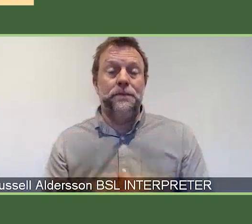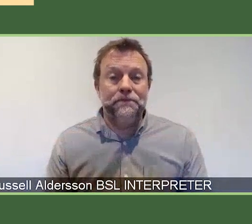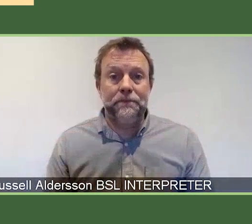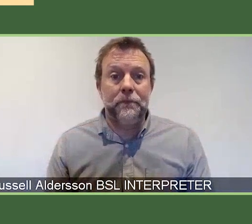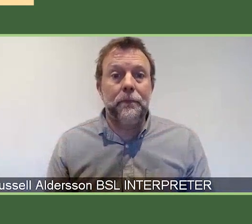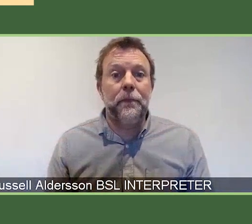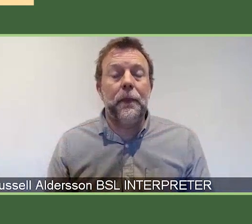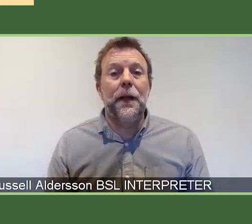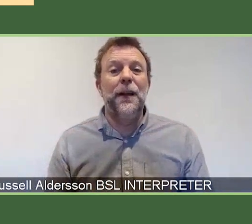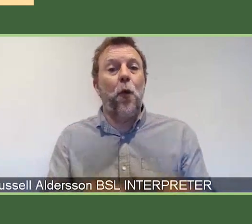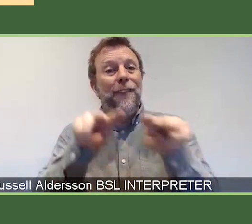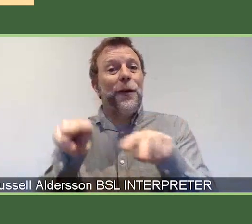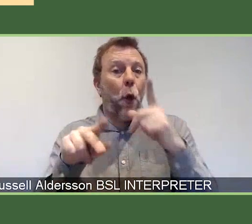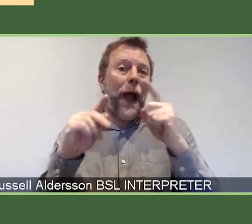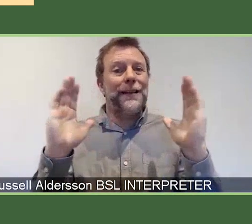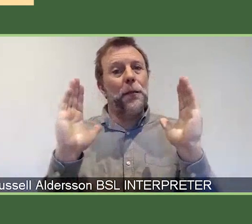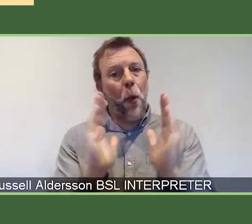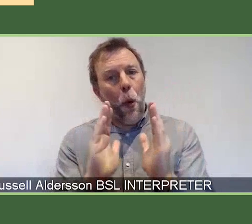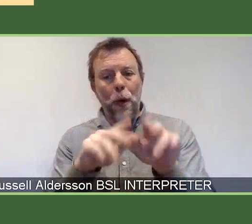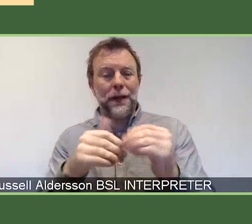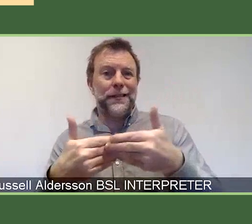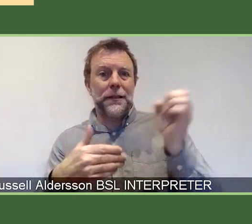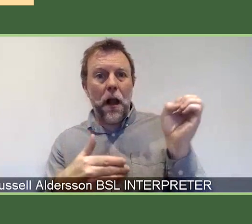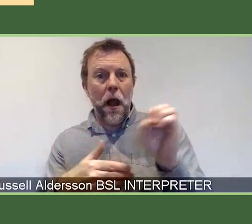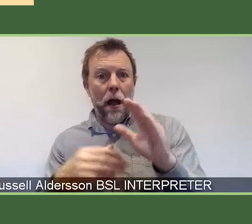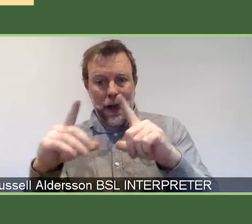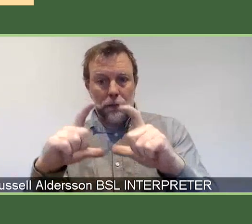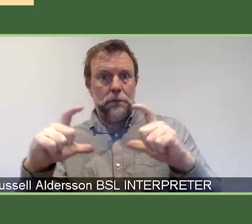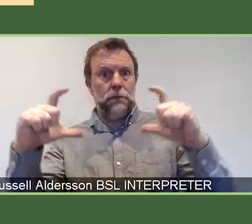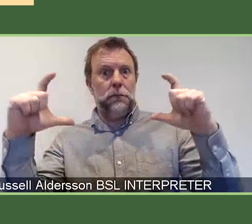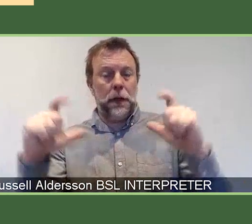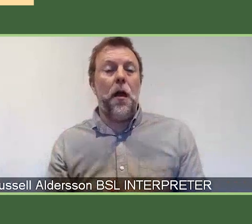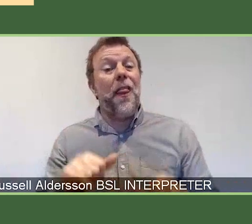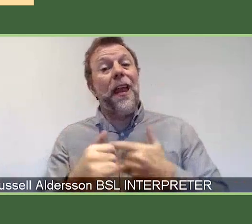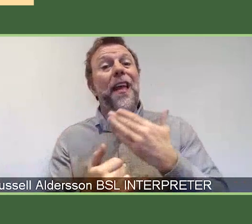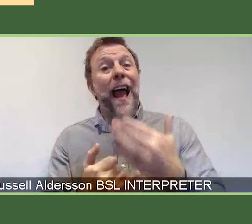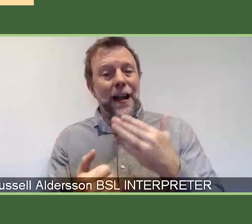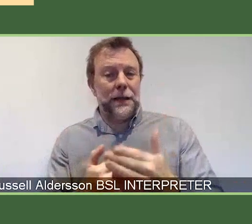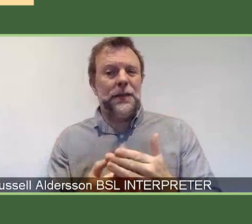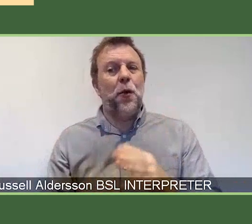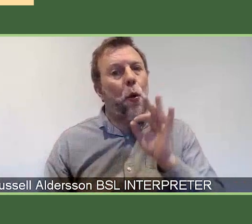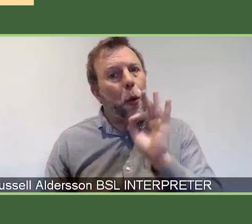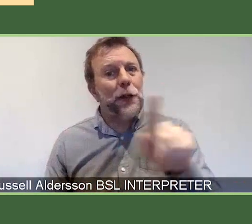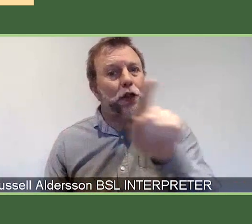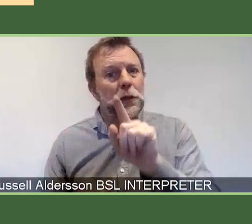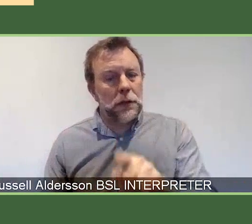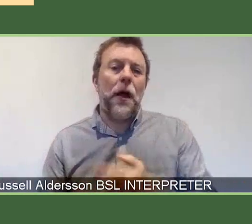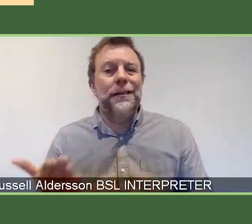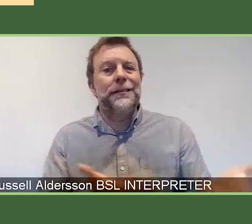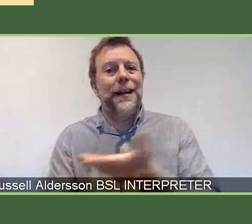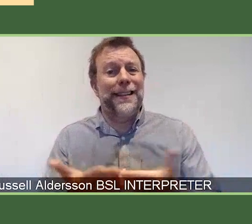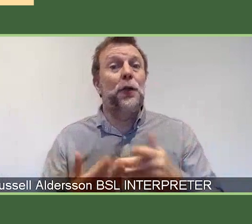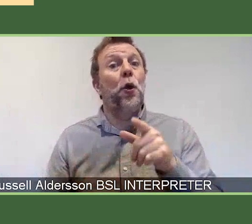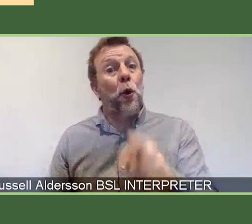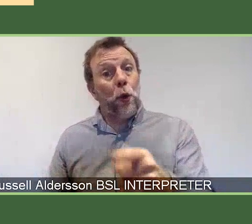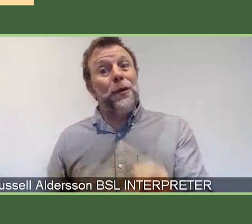of the video. And then at the very end, we'll go into a Q&A where over 200 of you sent in questions before the